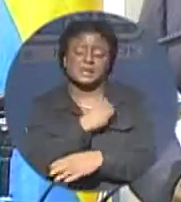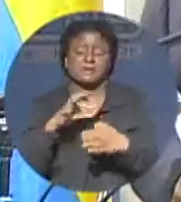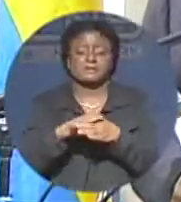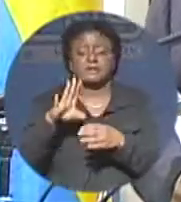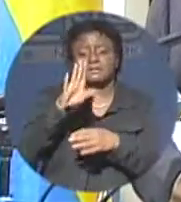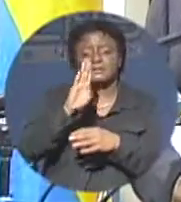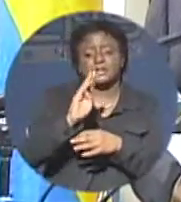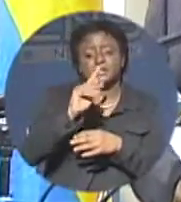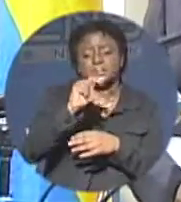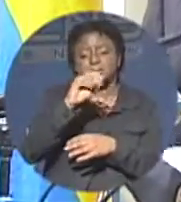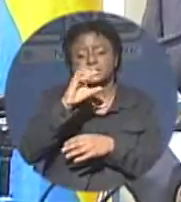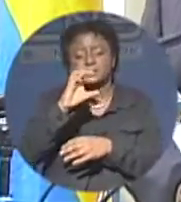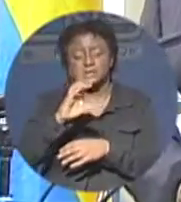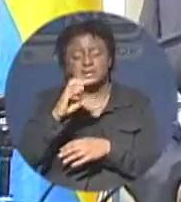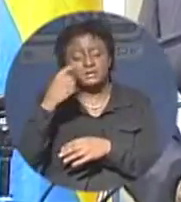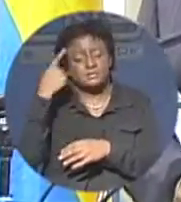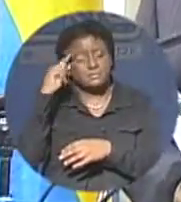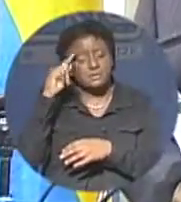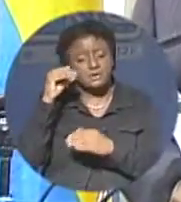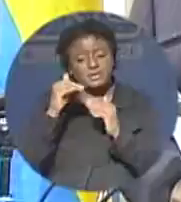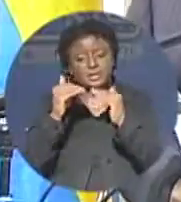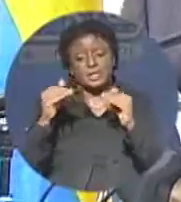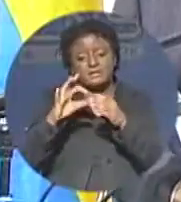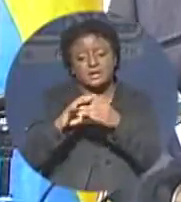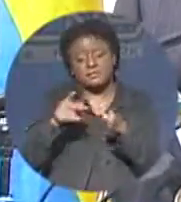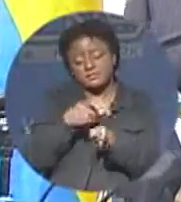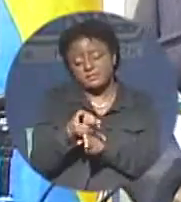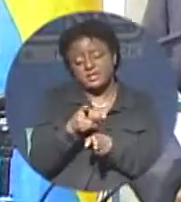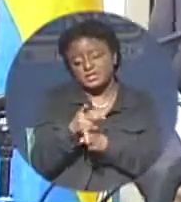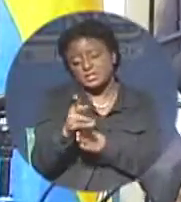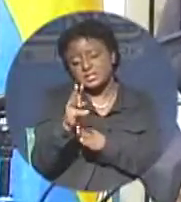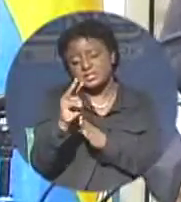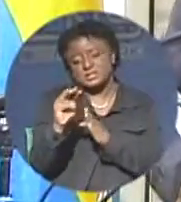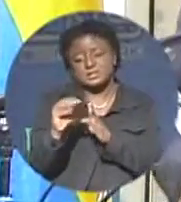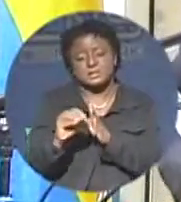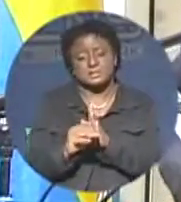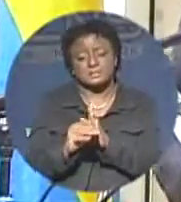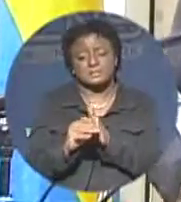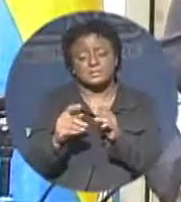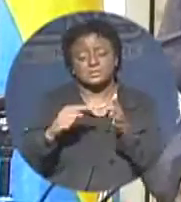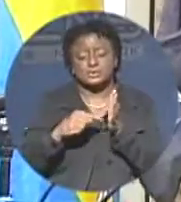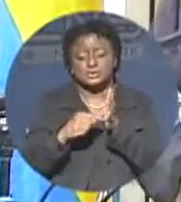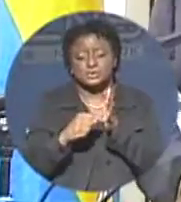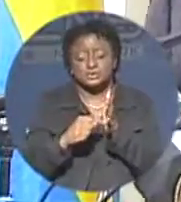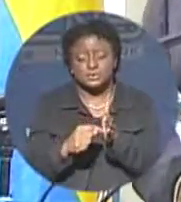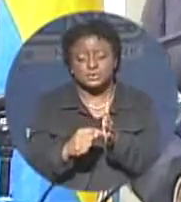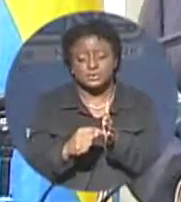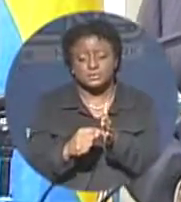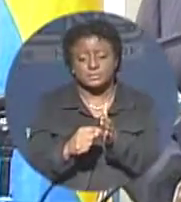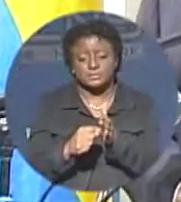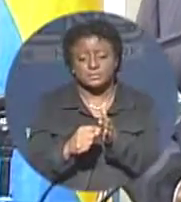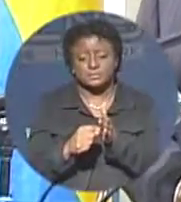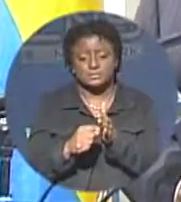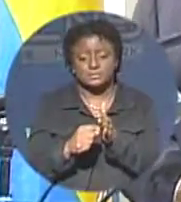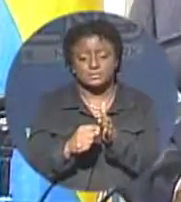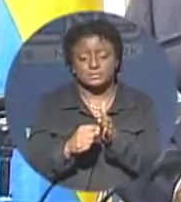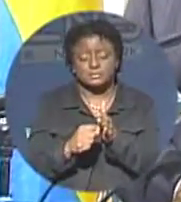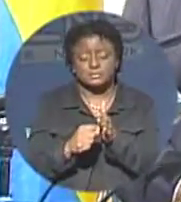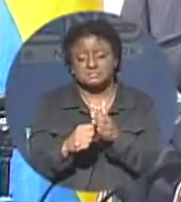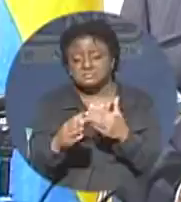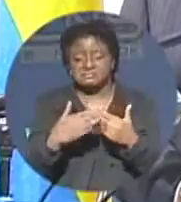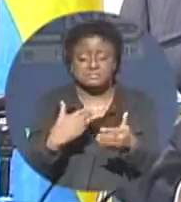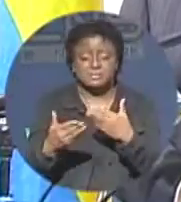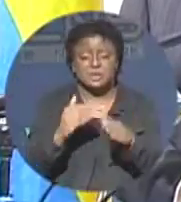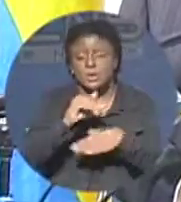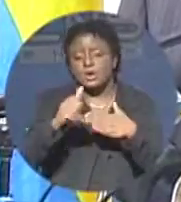the level of professionalism displayed during the ownership and management transition, notwithstanding all of the difficulties we